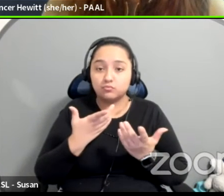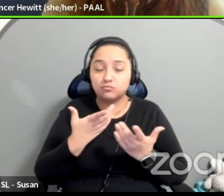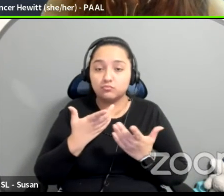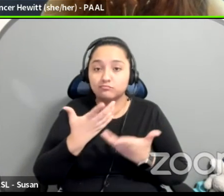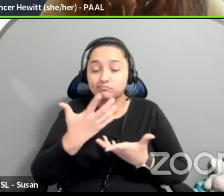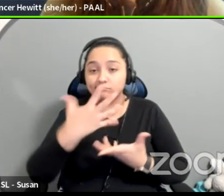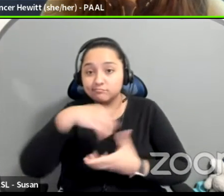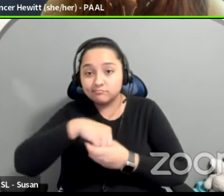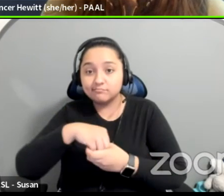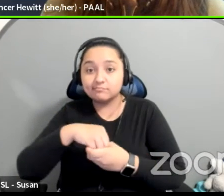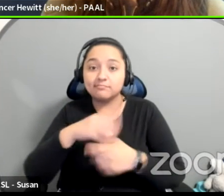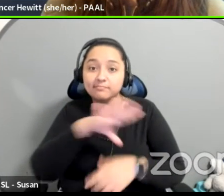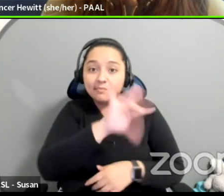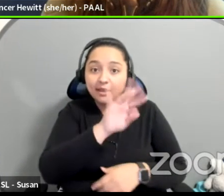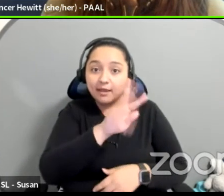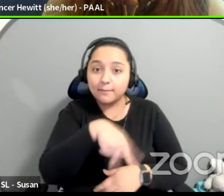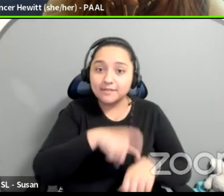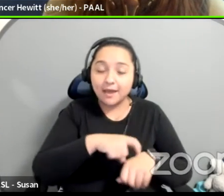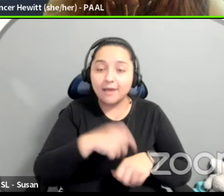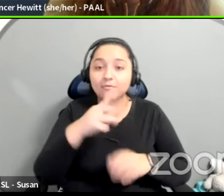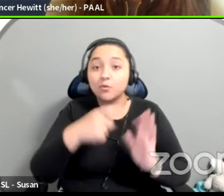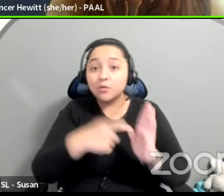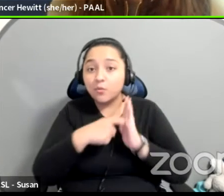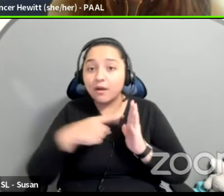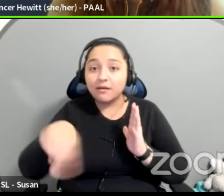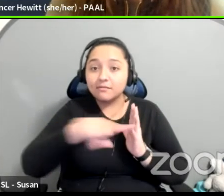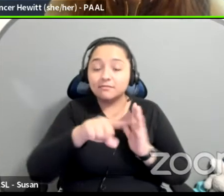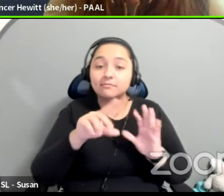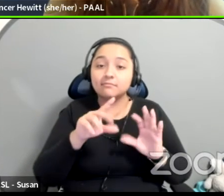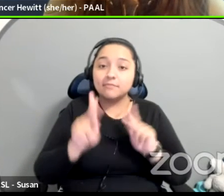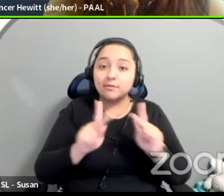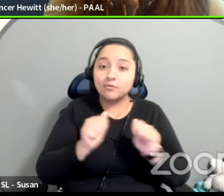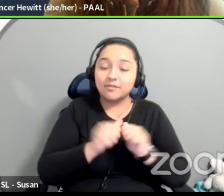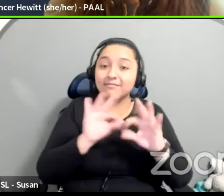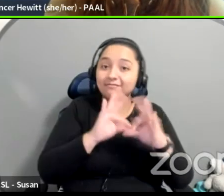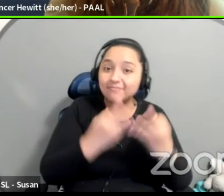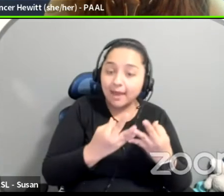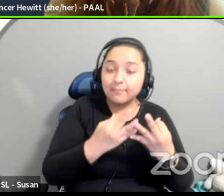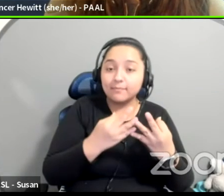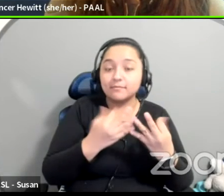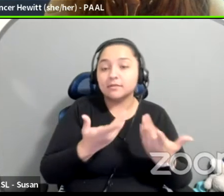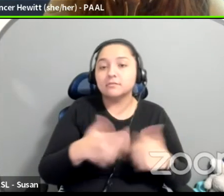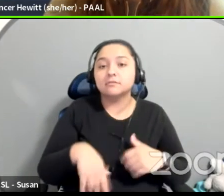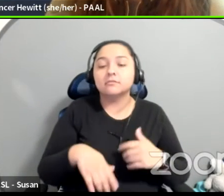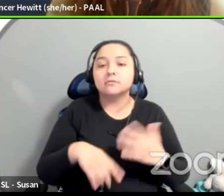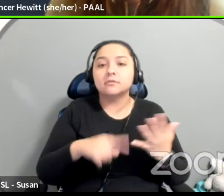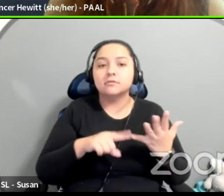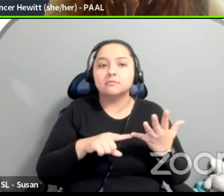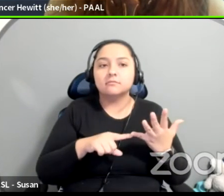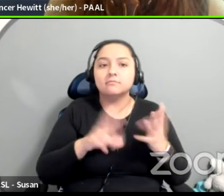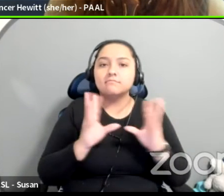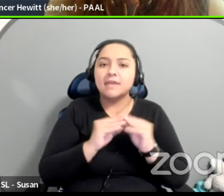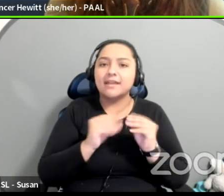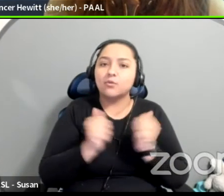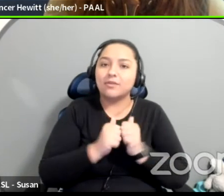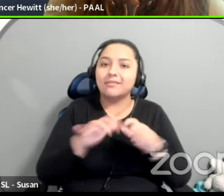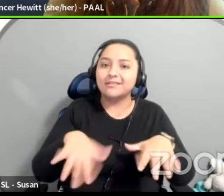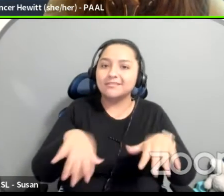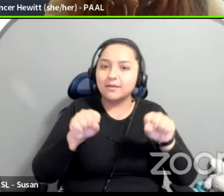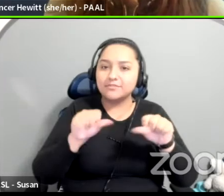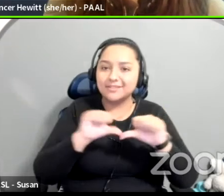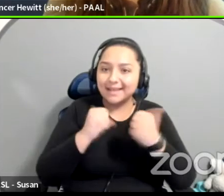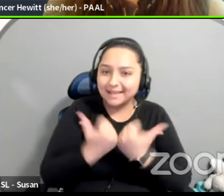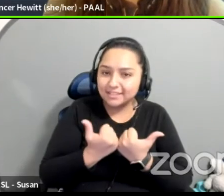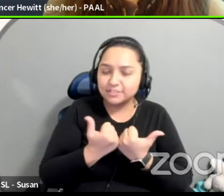required legal events for artists with families to attend, uh, a meeting with an adoption agency? How are you opening up your space for those to be